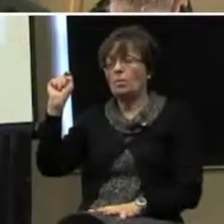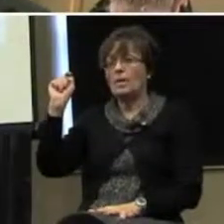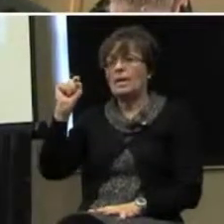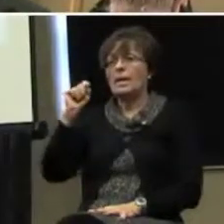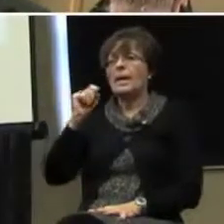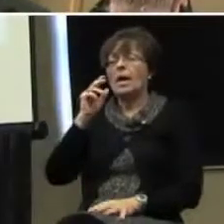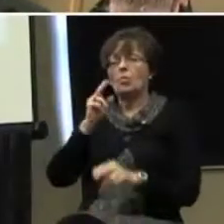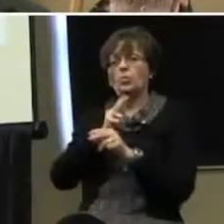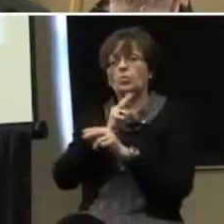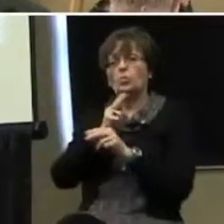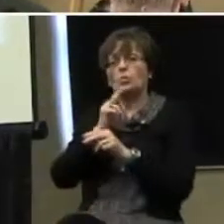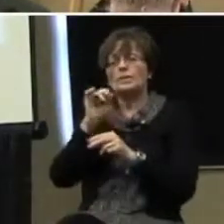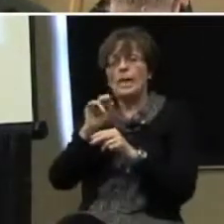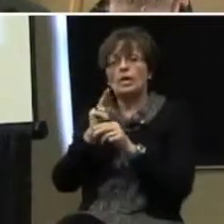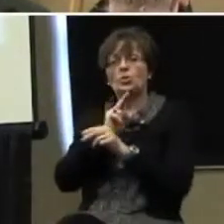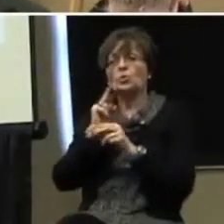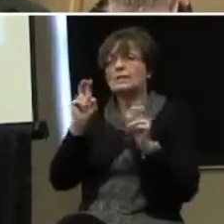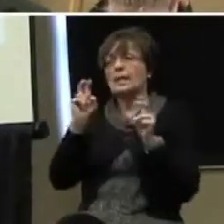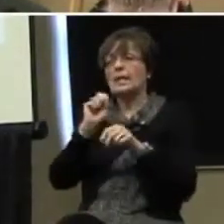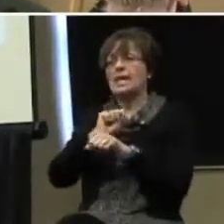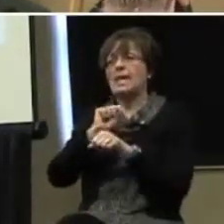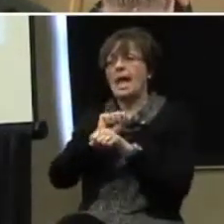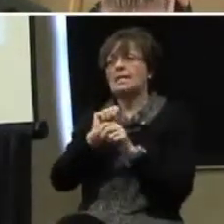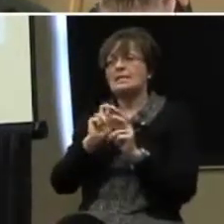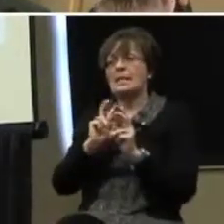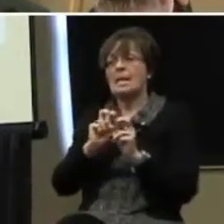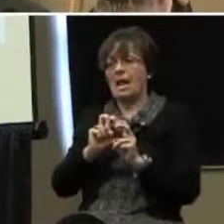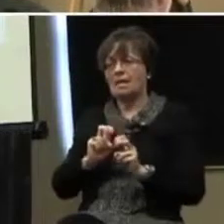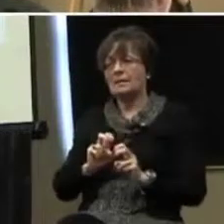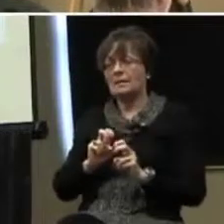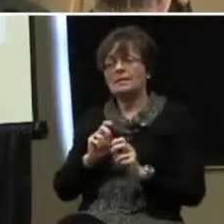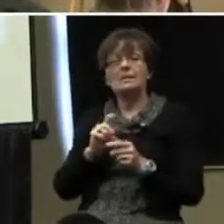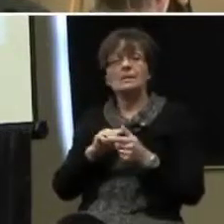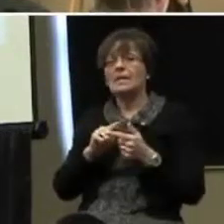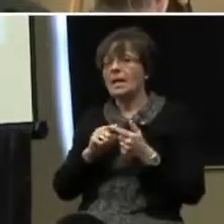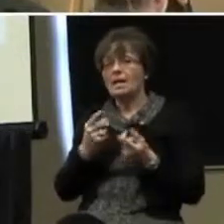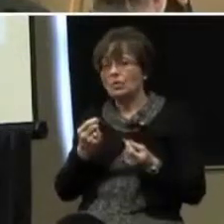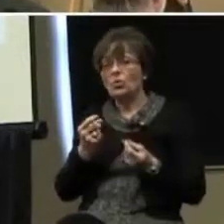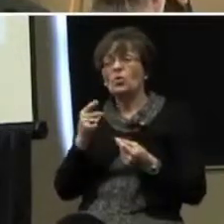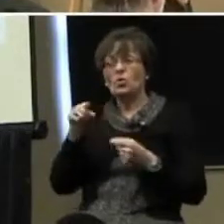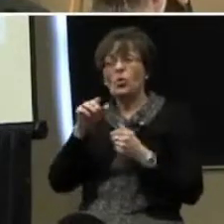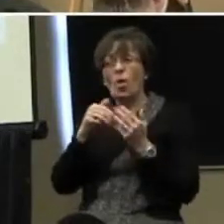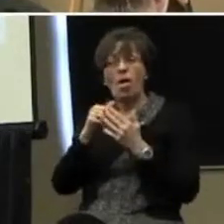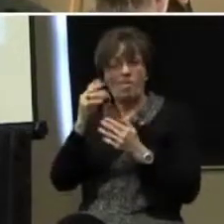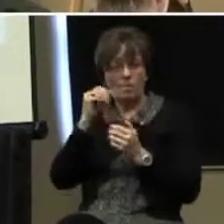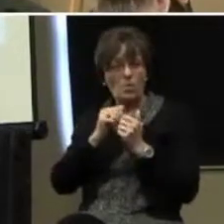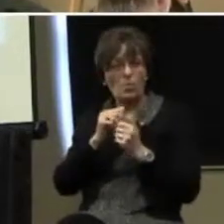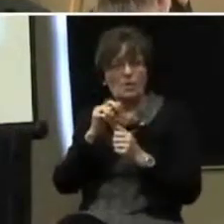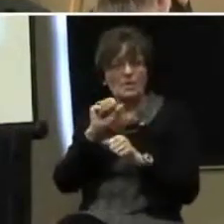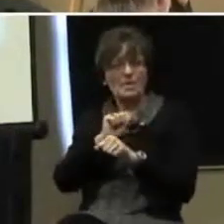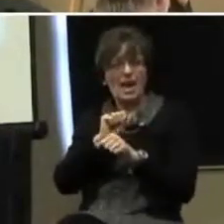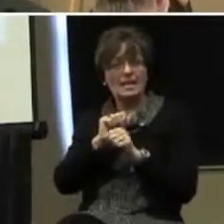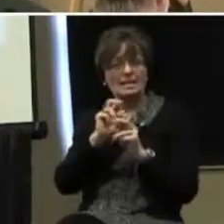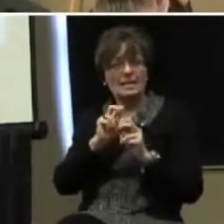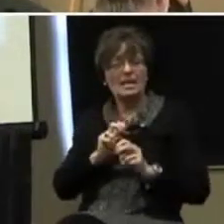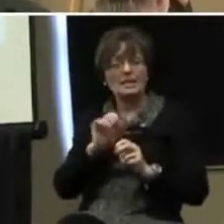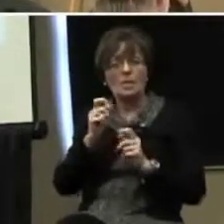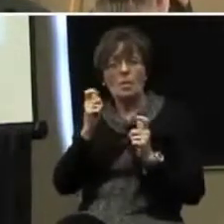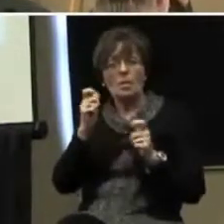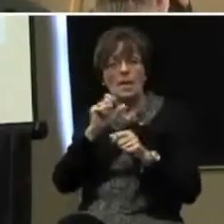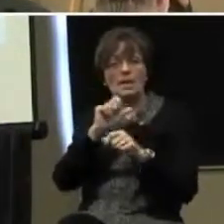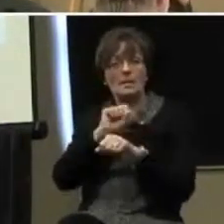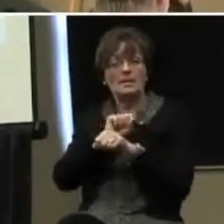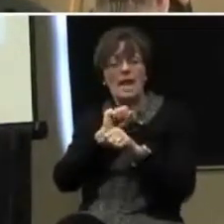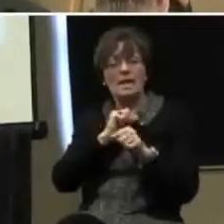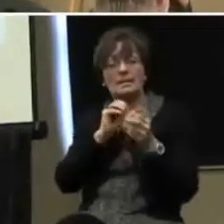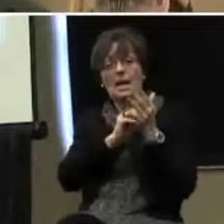And I'm going to use that using a task analysis. And then what I would do, and you guys are all familiar with the task analysis, that's that big task